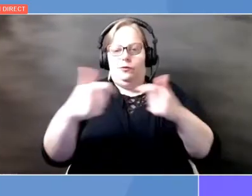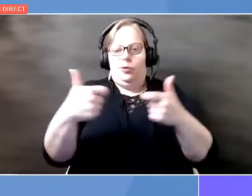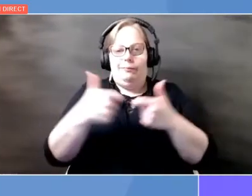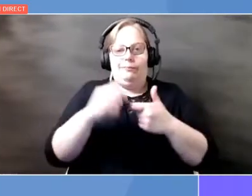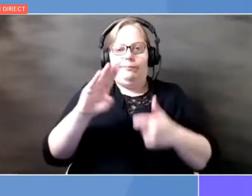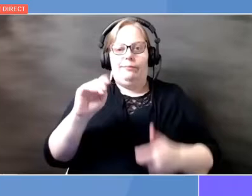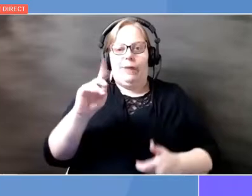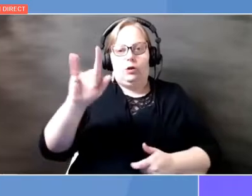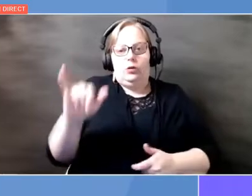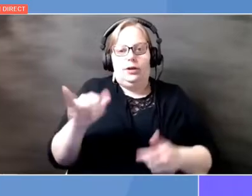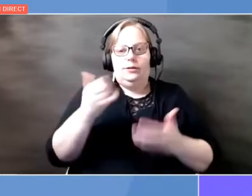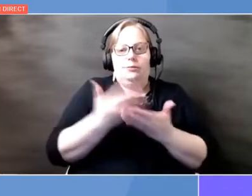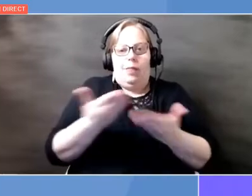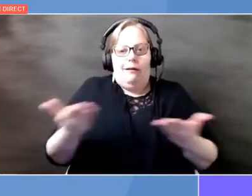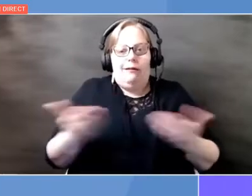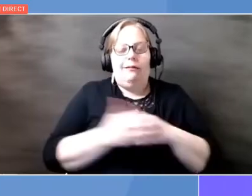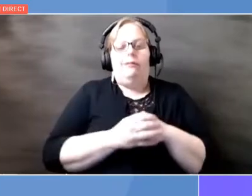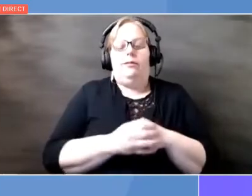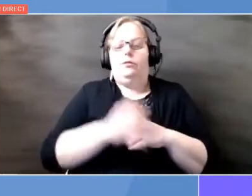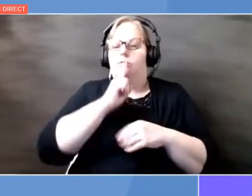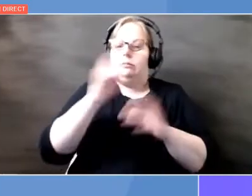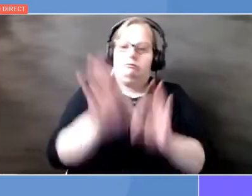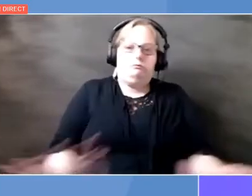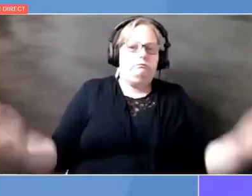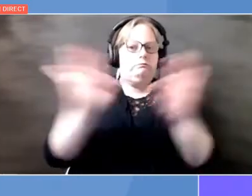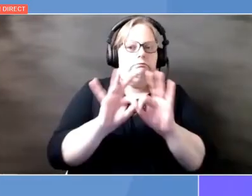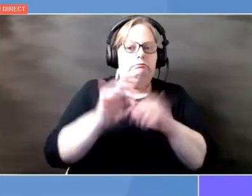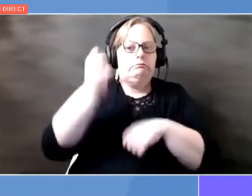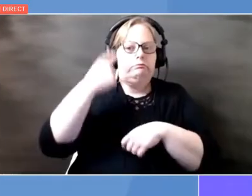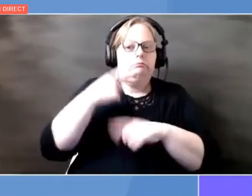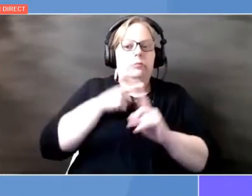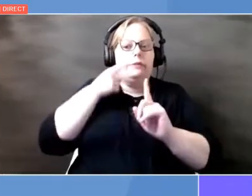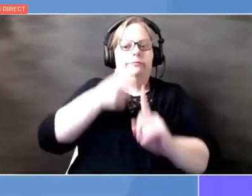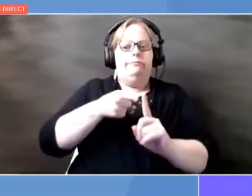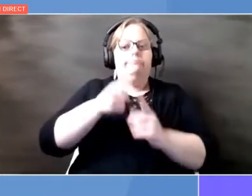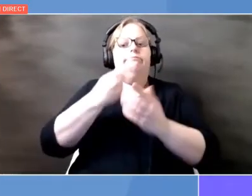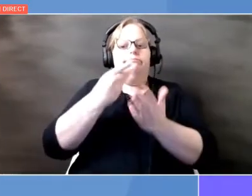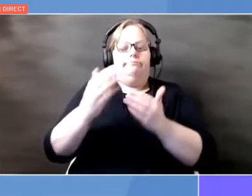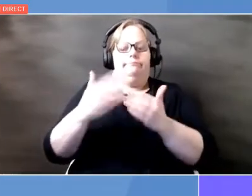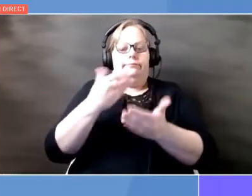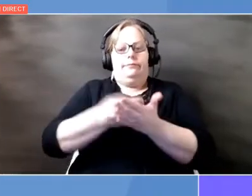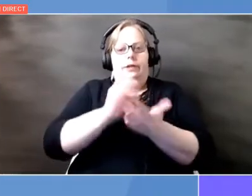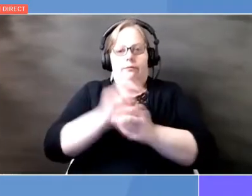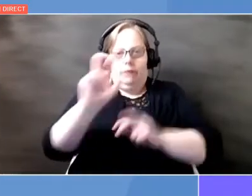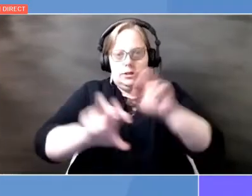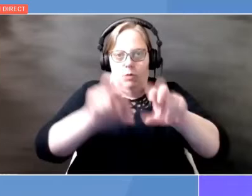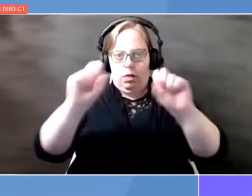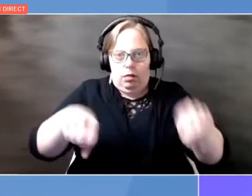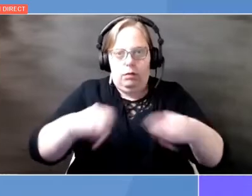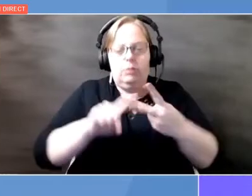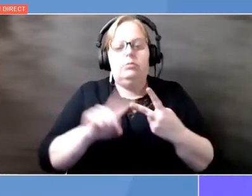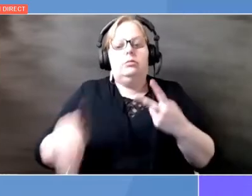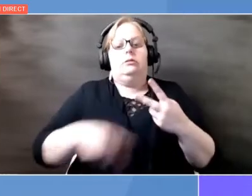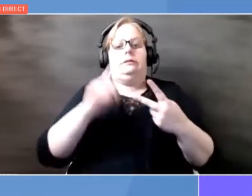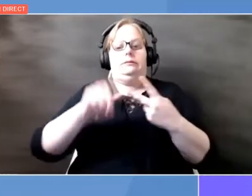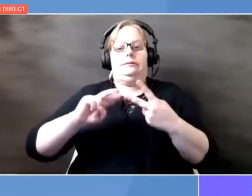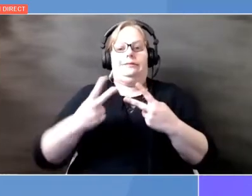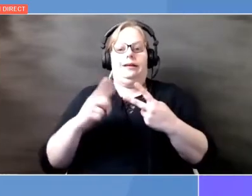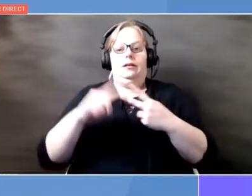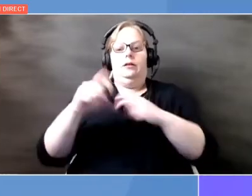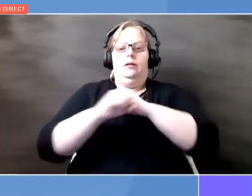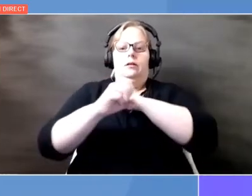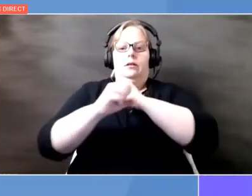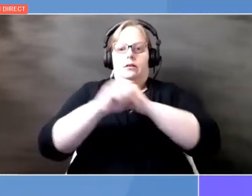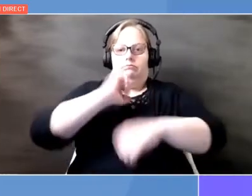for unlocking trade and investment, indeed making these areas investable. Secondly, market creation. Governments need to send clear